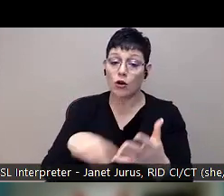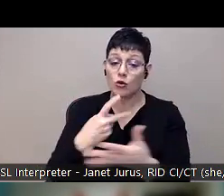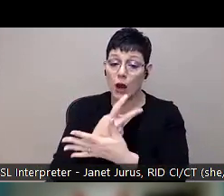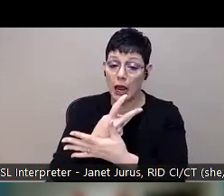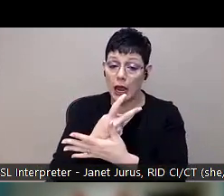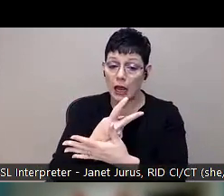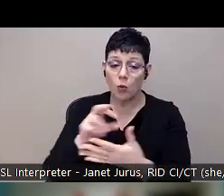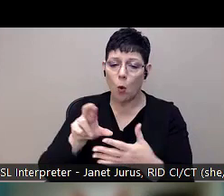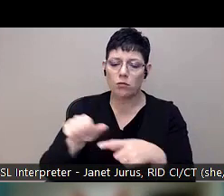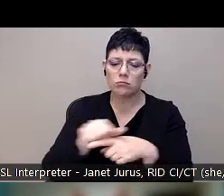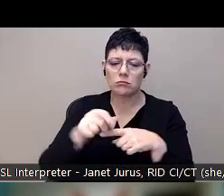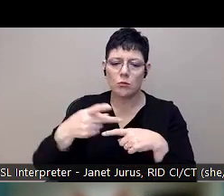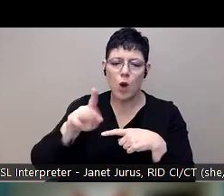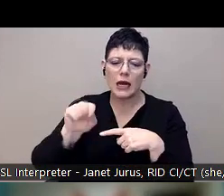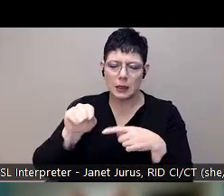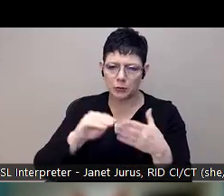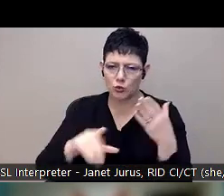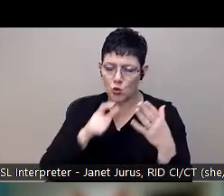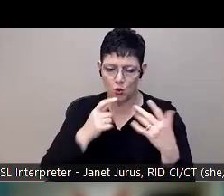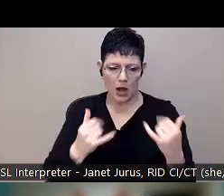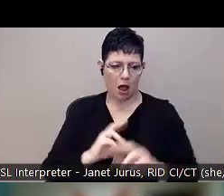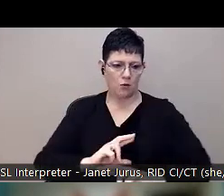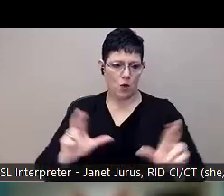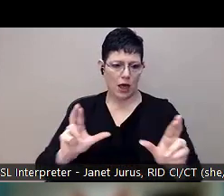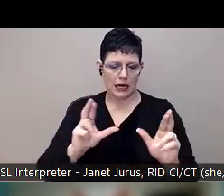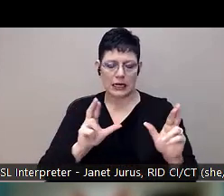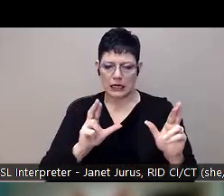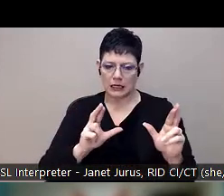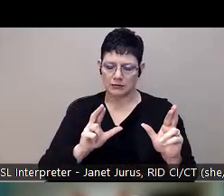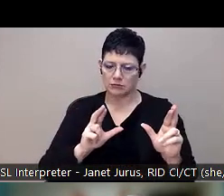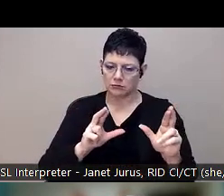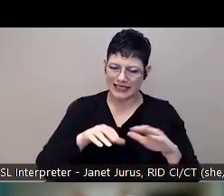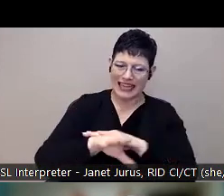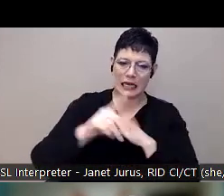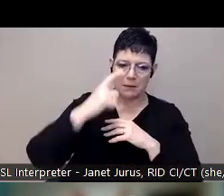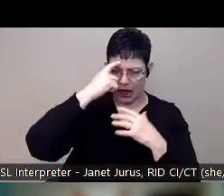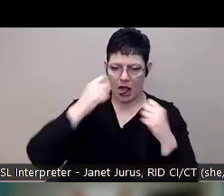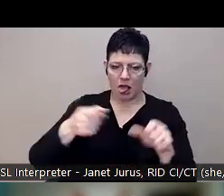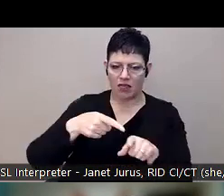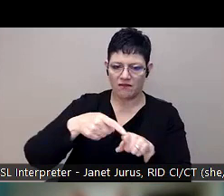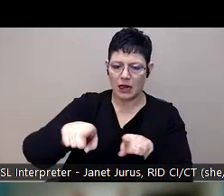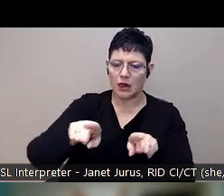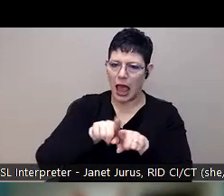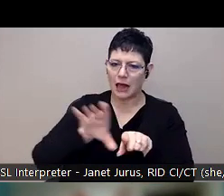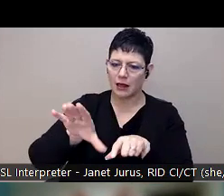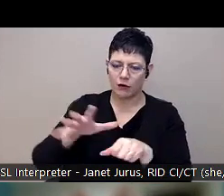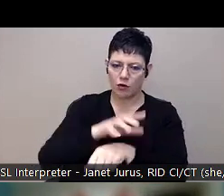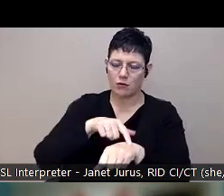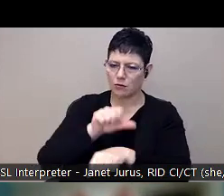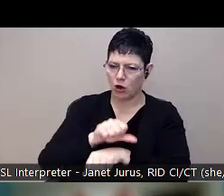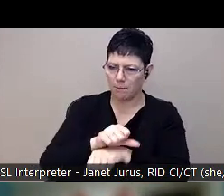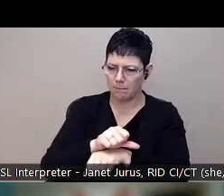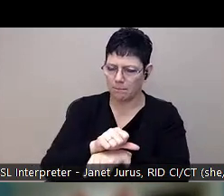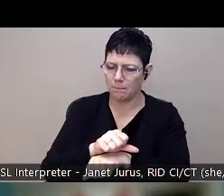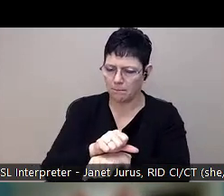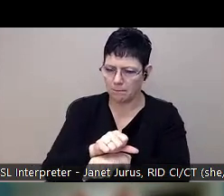practicum students, people who are planning and wanting to work in mental health field as a career. And so we